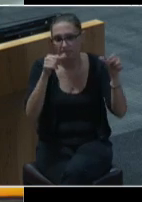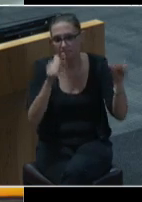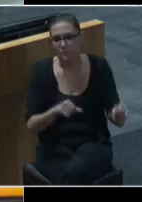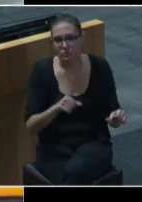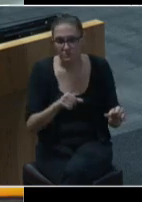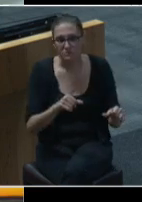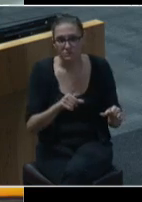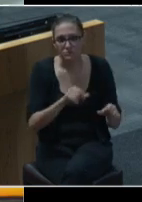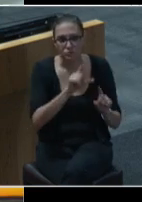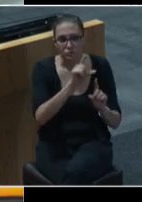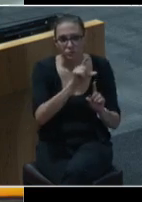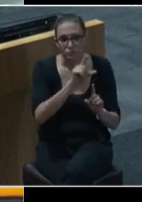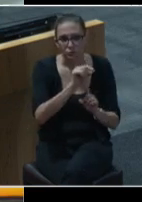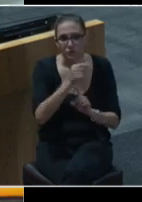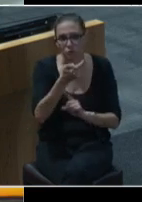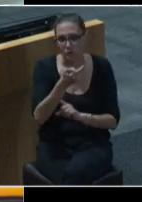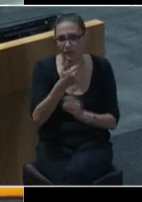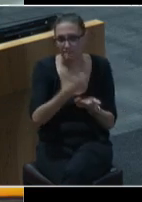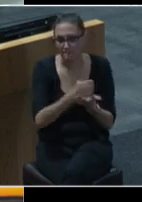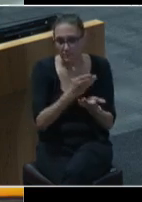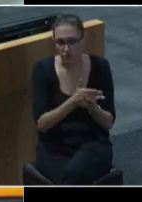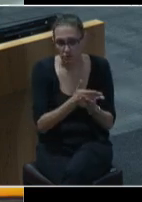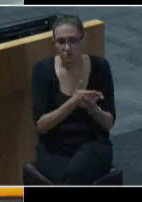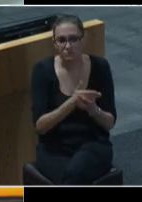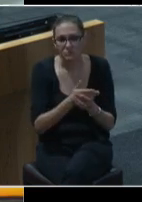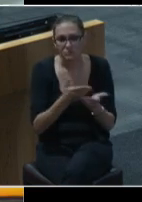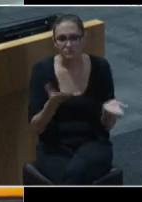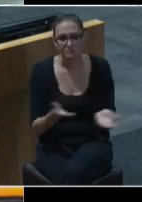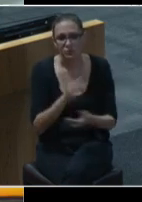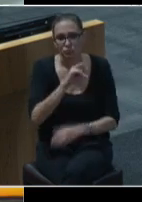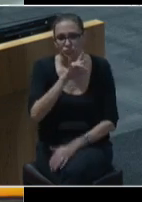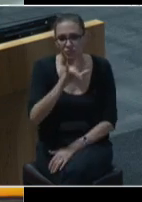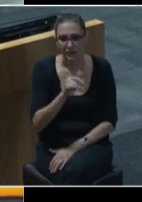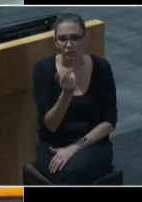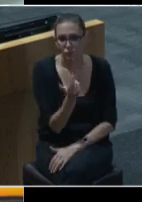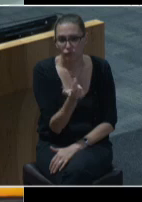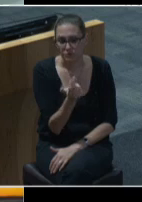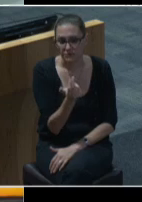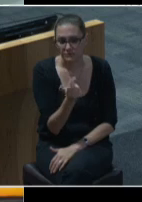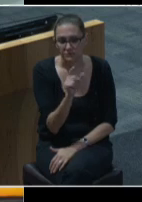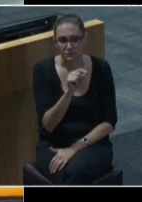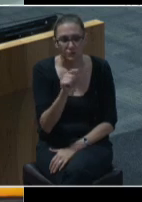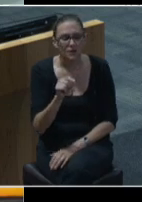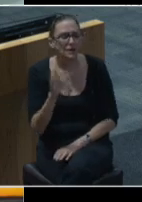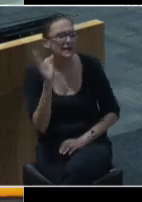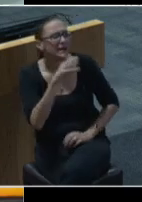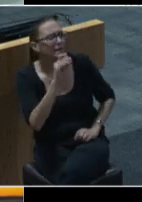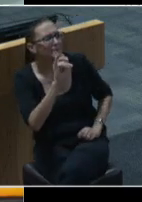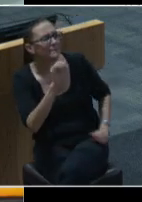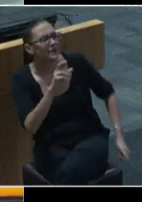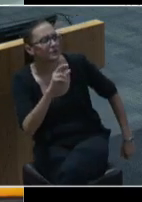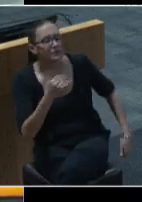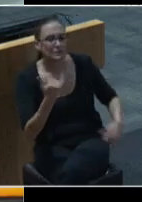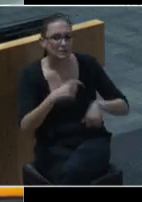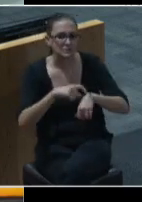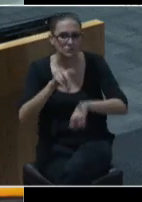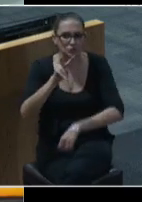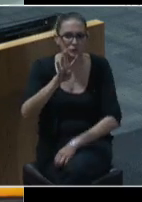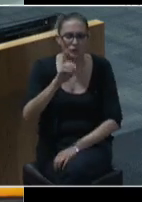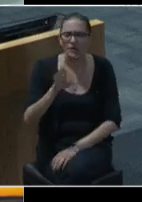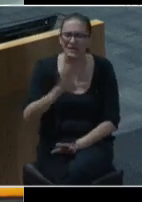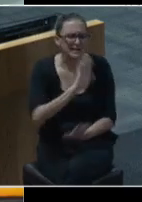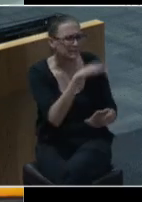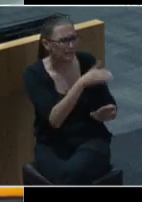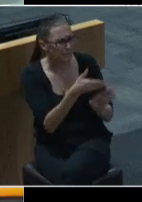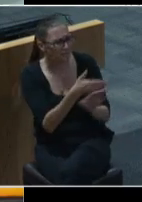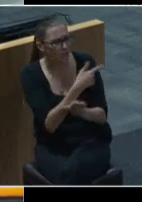2021 budget here on July 13th. And the time is 2.40. Mayor, before